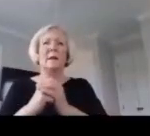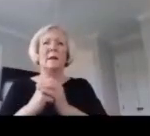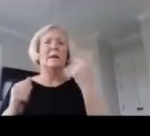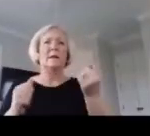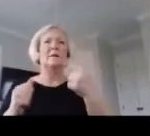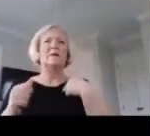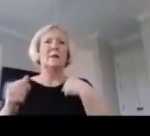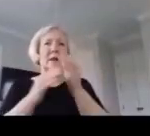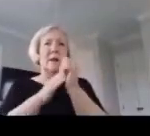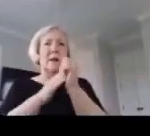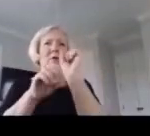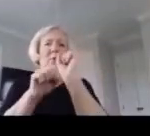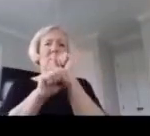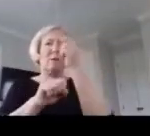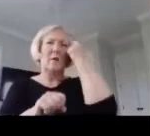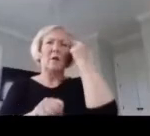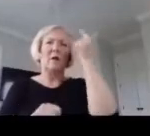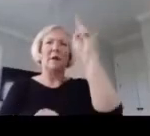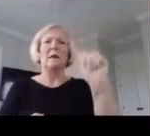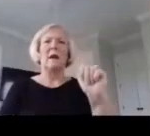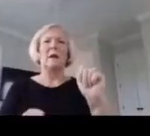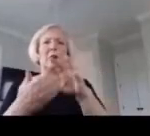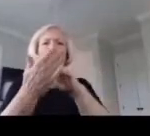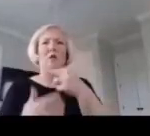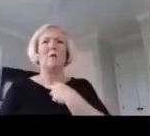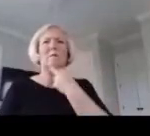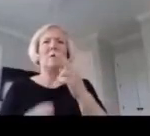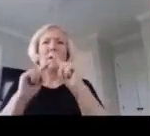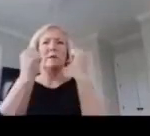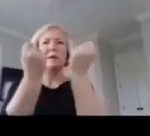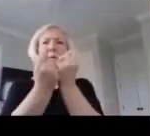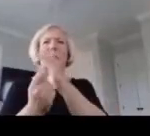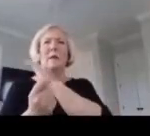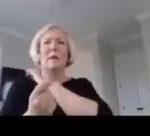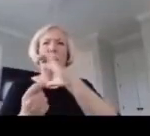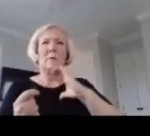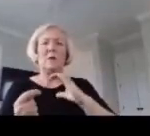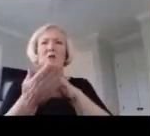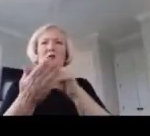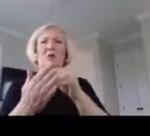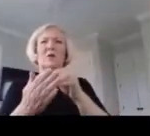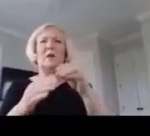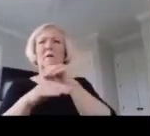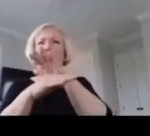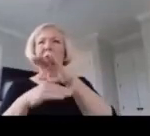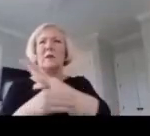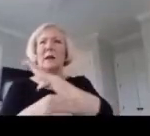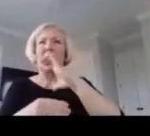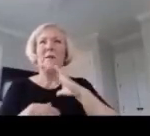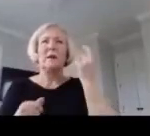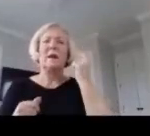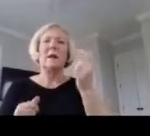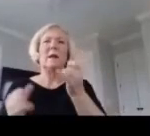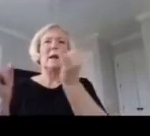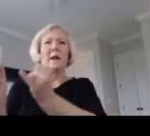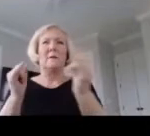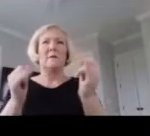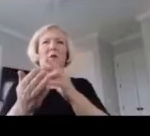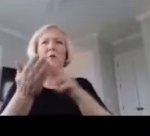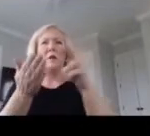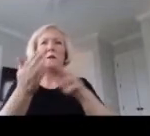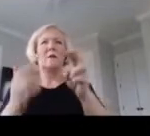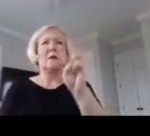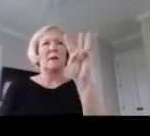Student Voice Team, the Commissioner's Student Advisory Council, and individual research at the Western Kentucky University.